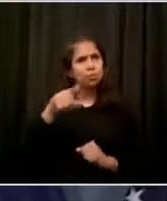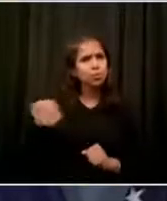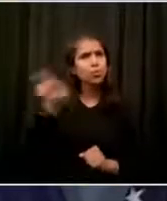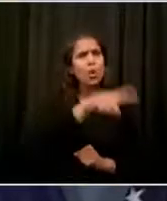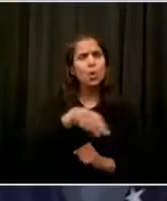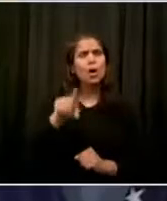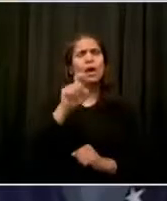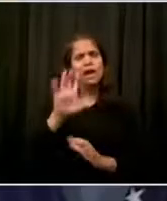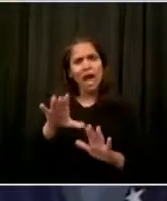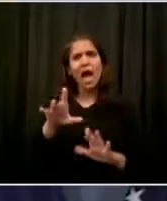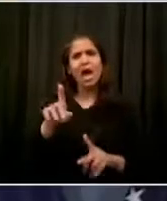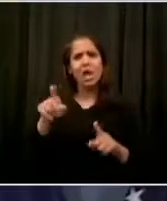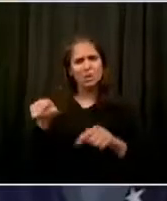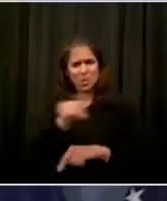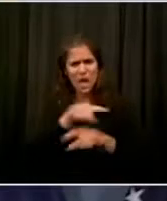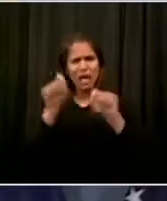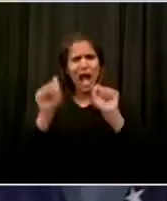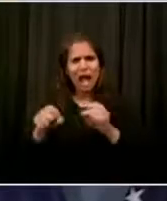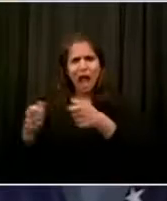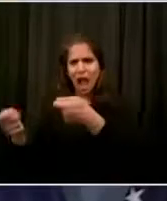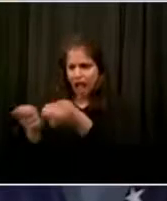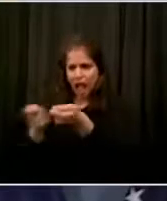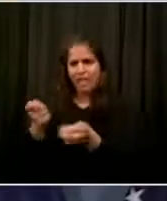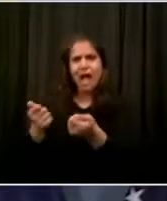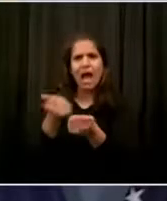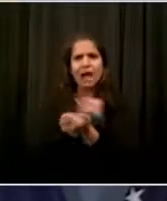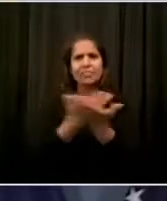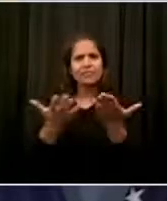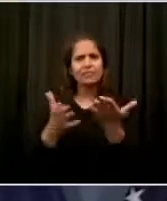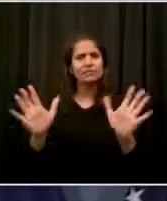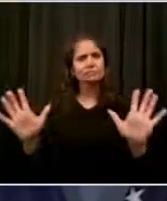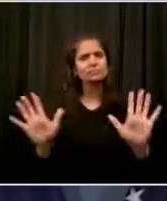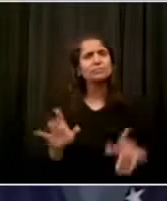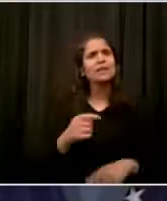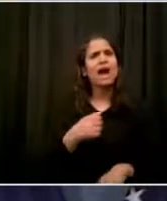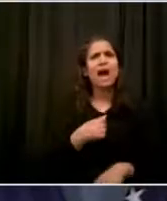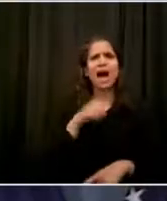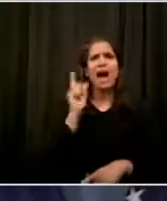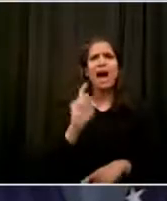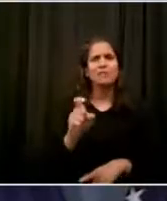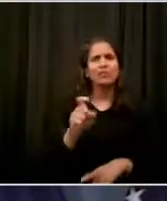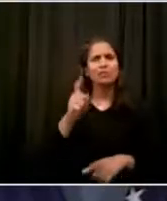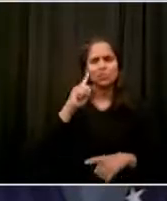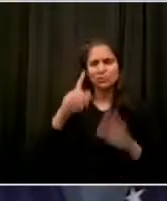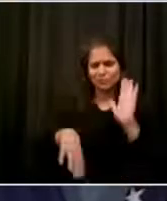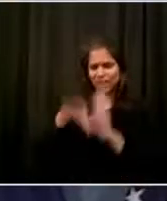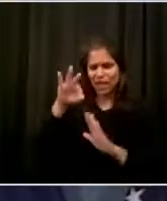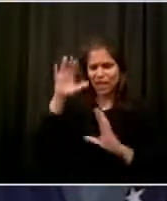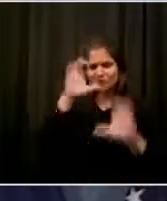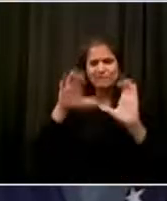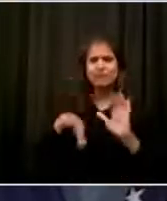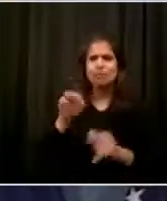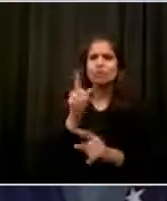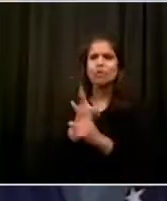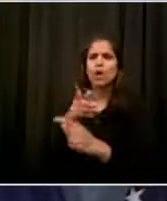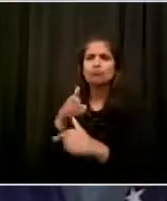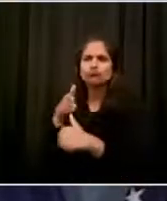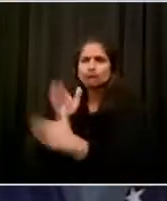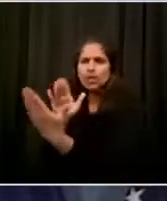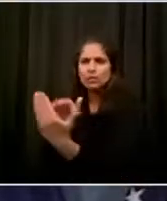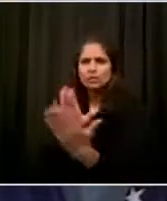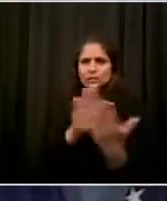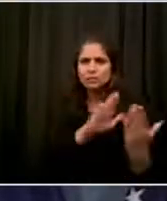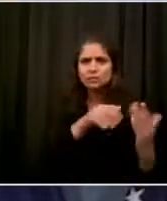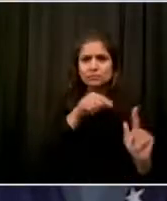we're going to have to find a way to address this uptick in violence, and I'd say it's a couple of things. It's deepening neighborhood policing, which clearly worked.